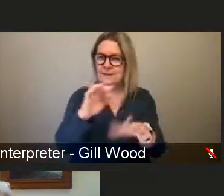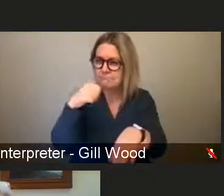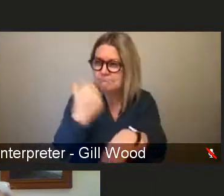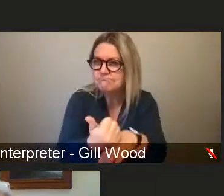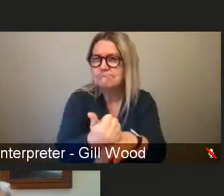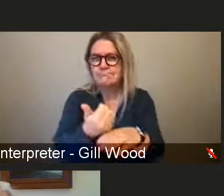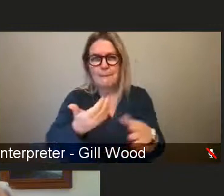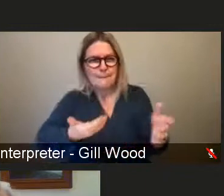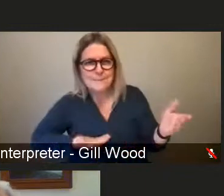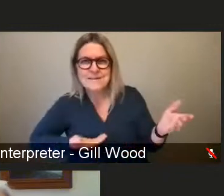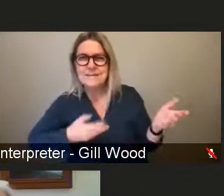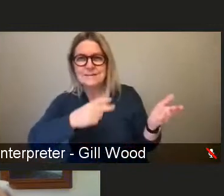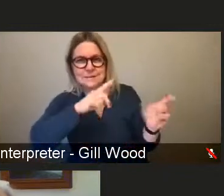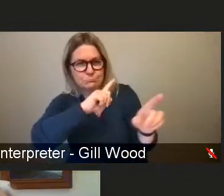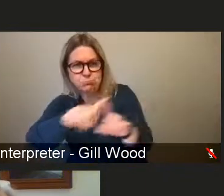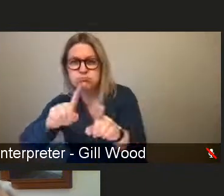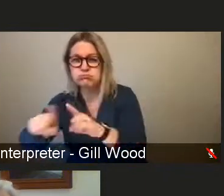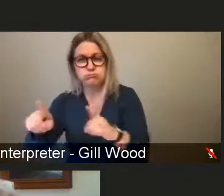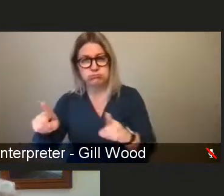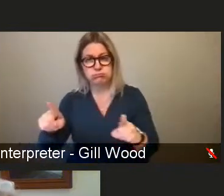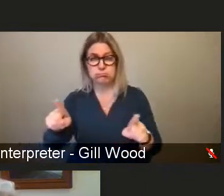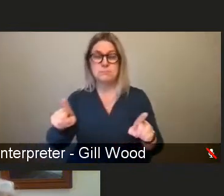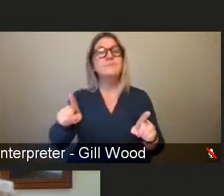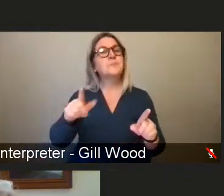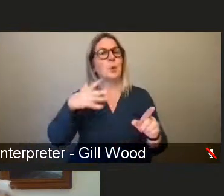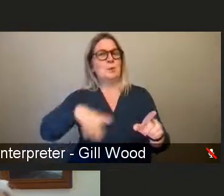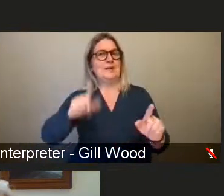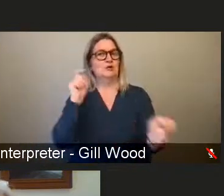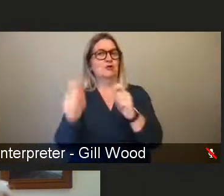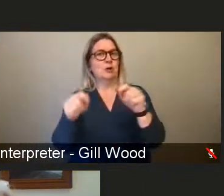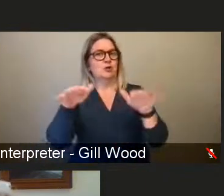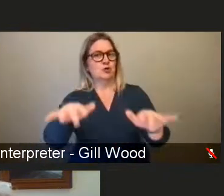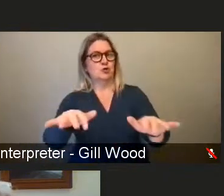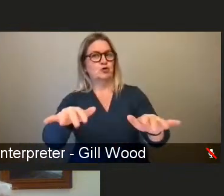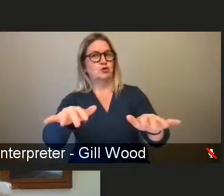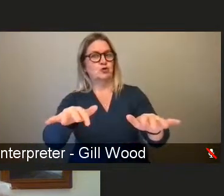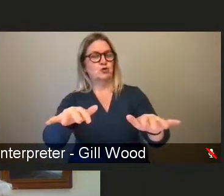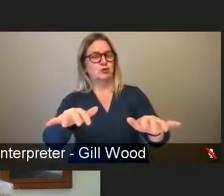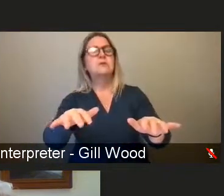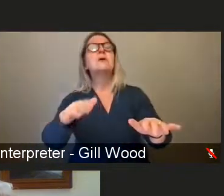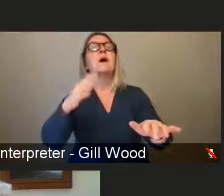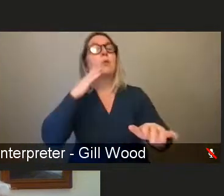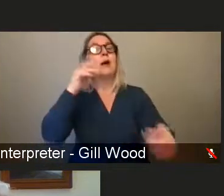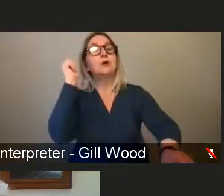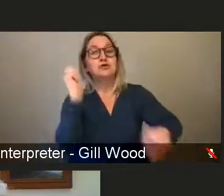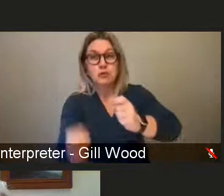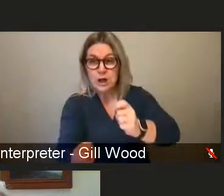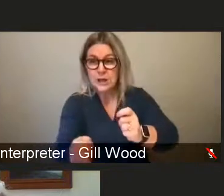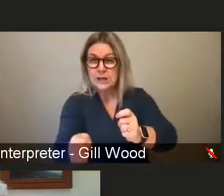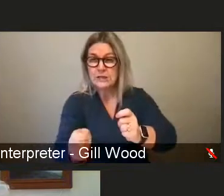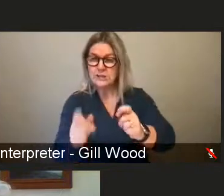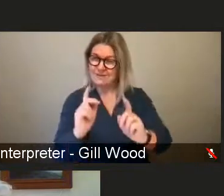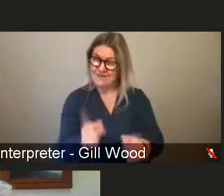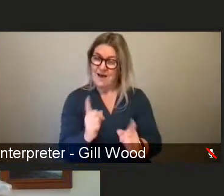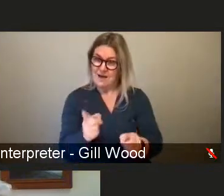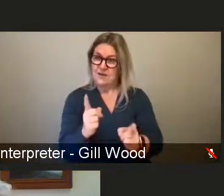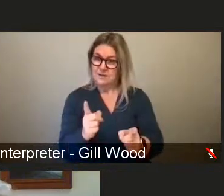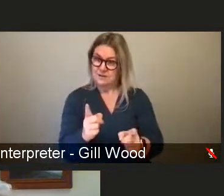that, that there are allies in this work that aren't blaming women for their own victims, victimhood.